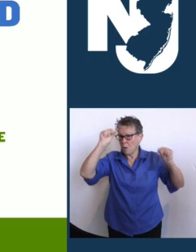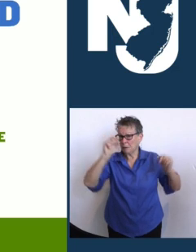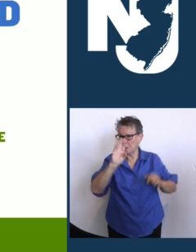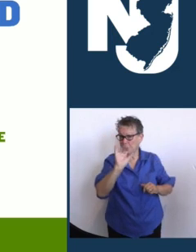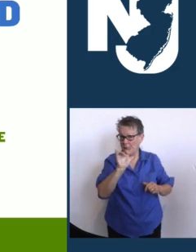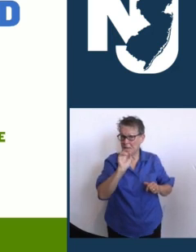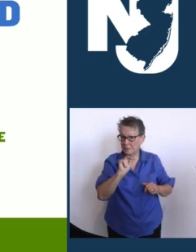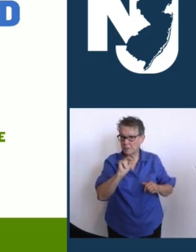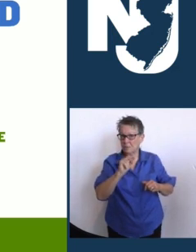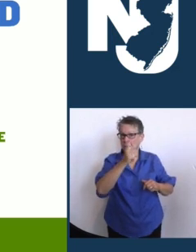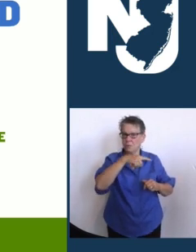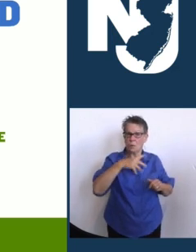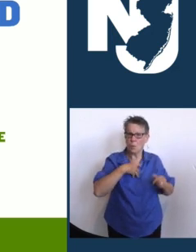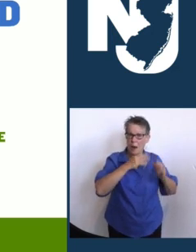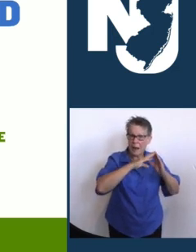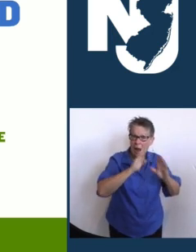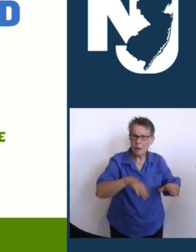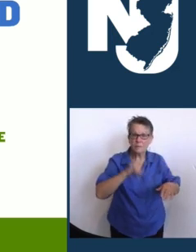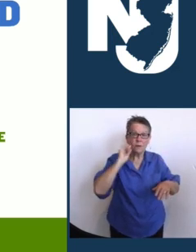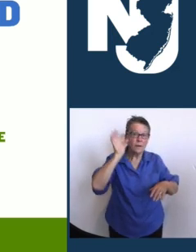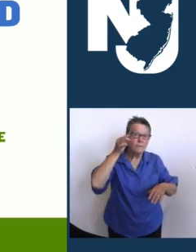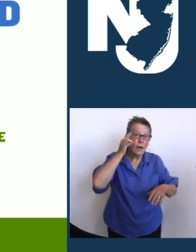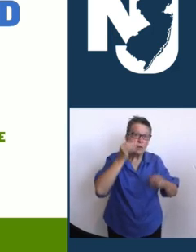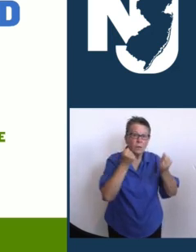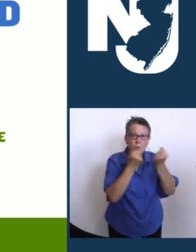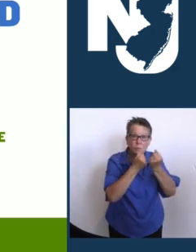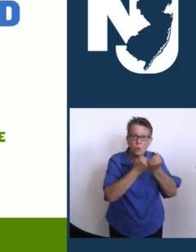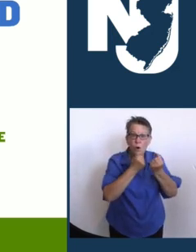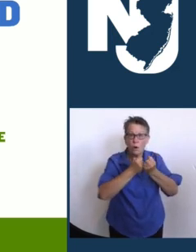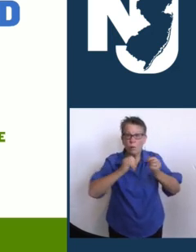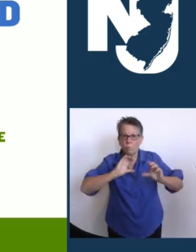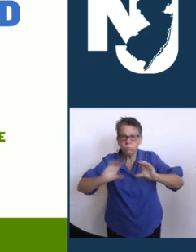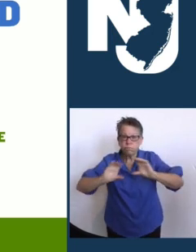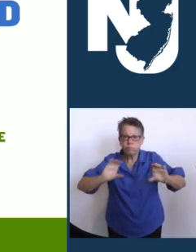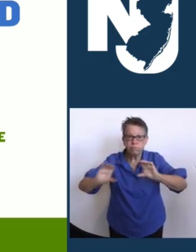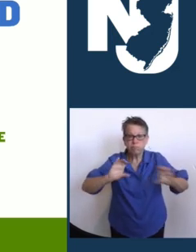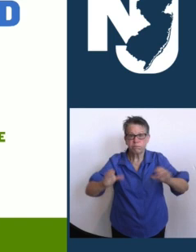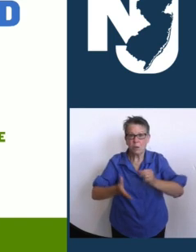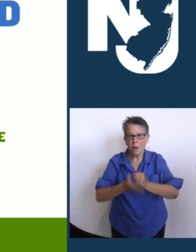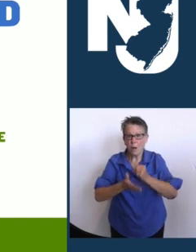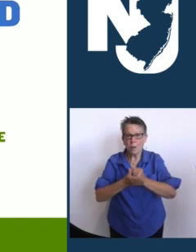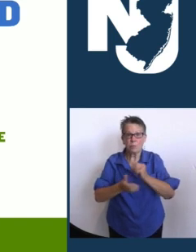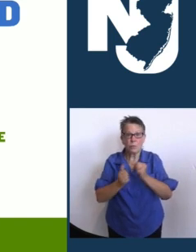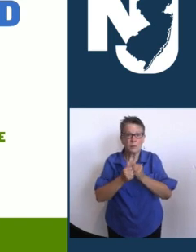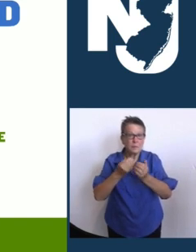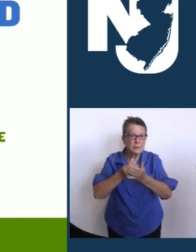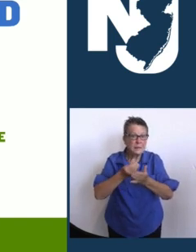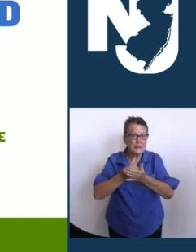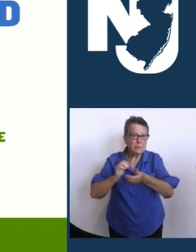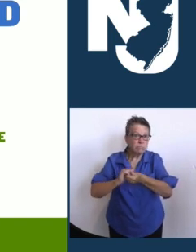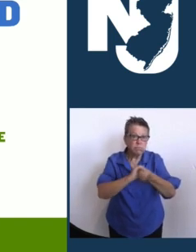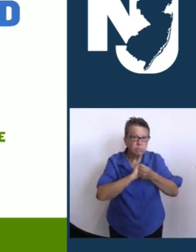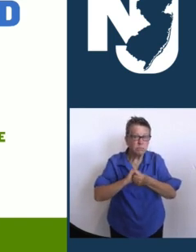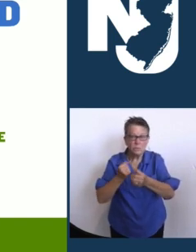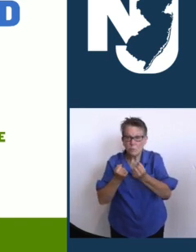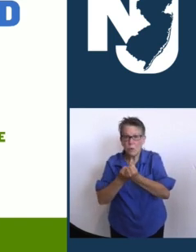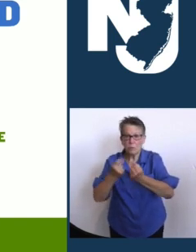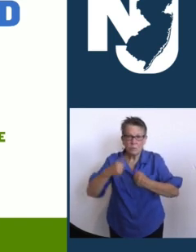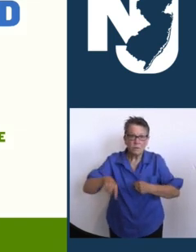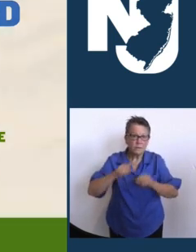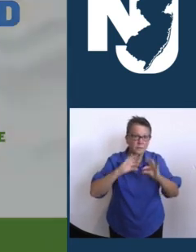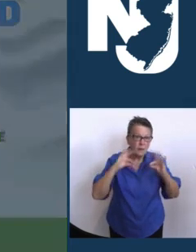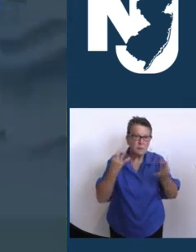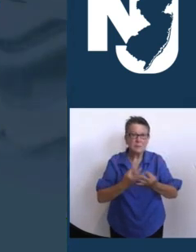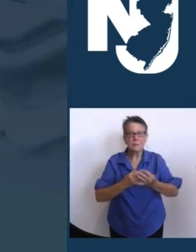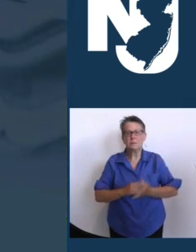team to get our families and businesses back on their feet after the floods. Let's move